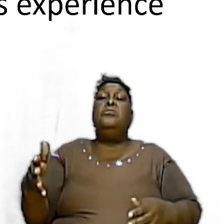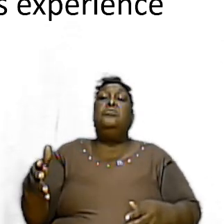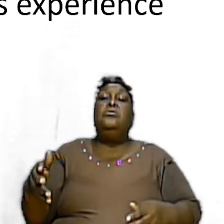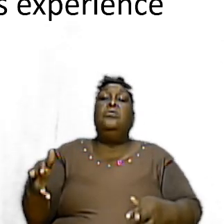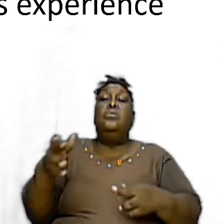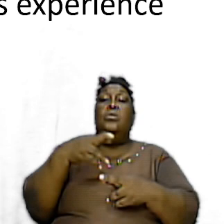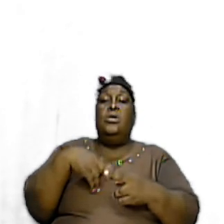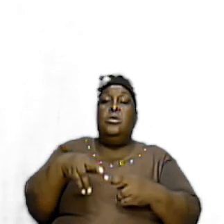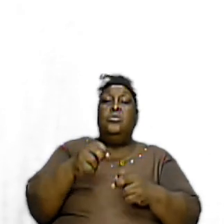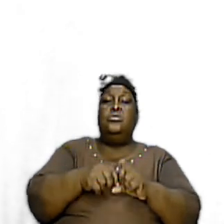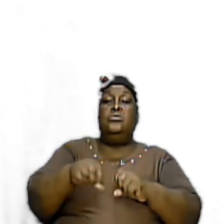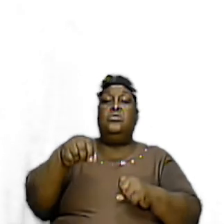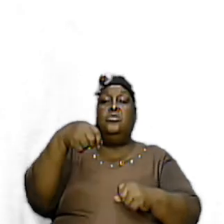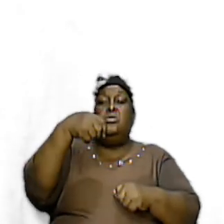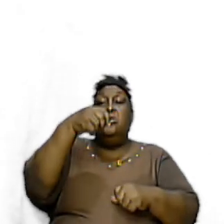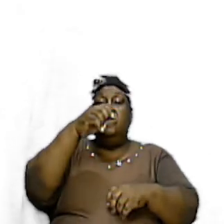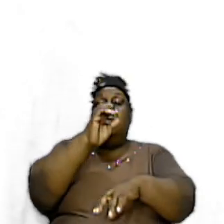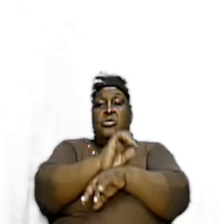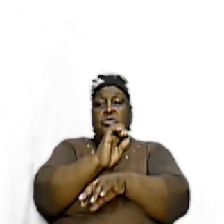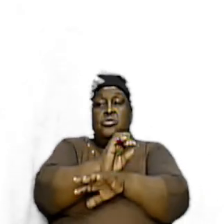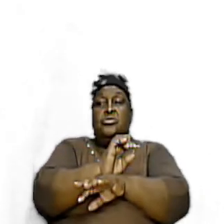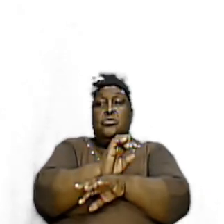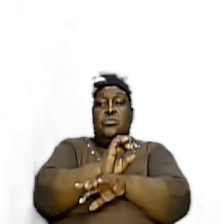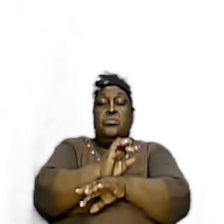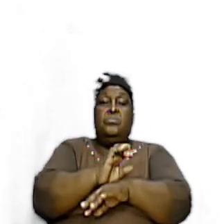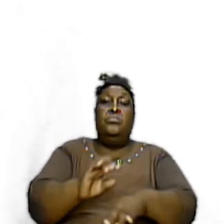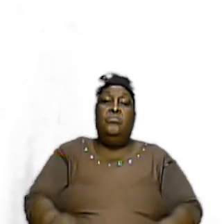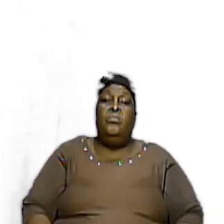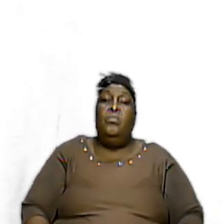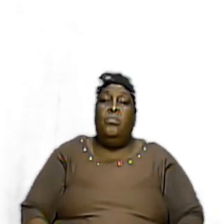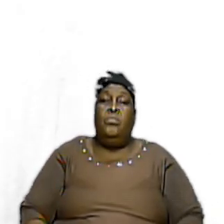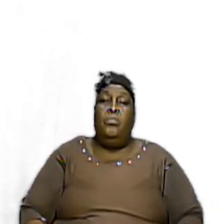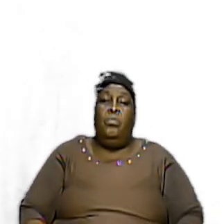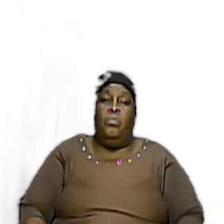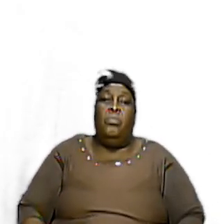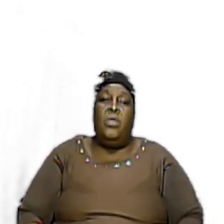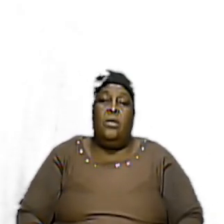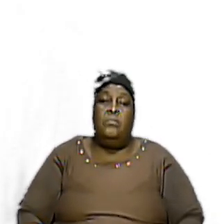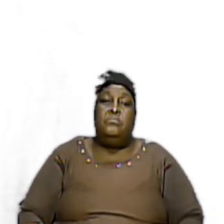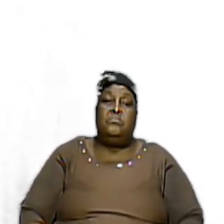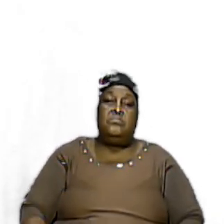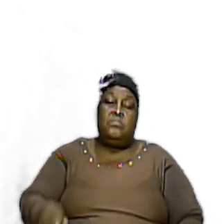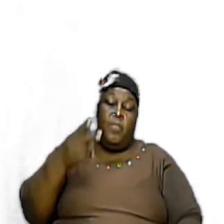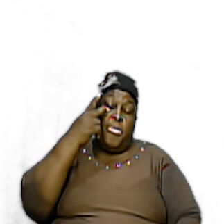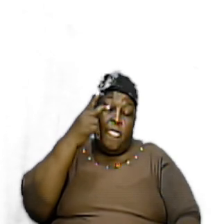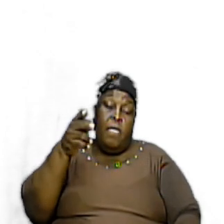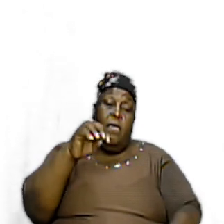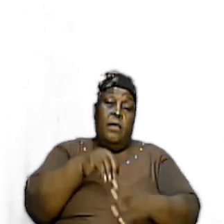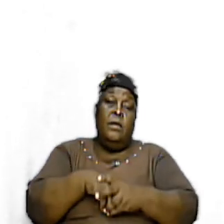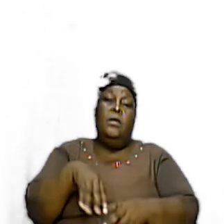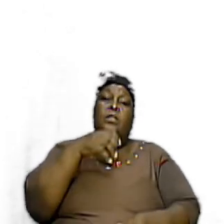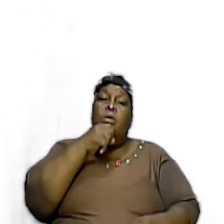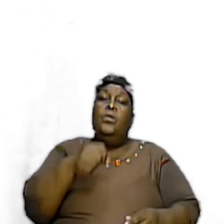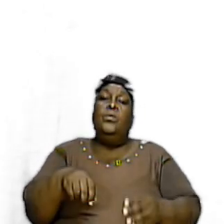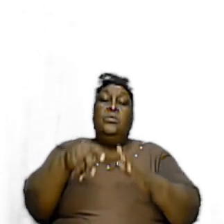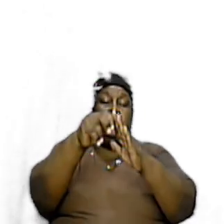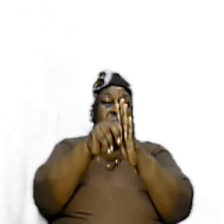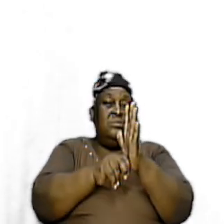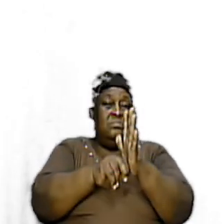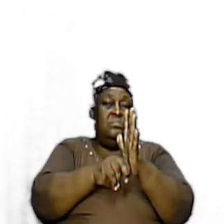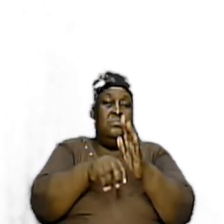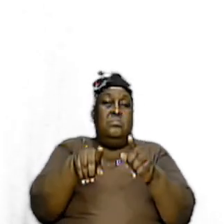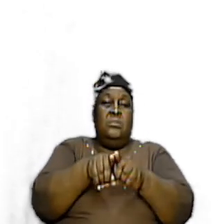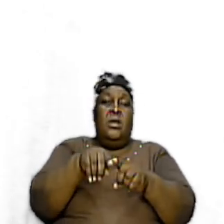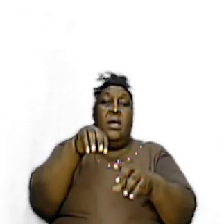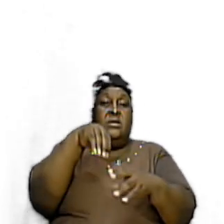church excuse me and so we see that in the Old Testament as